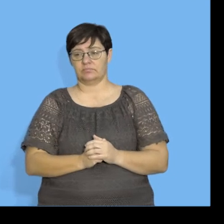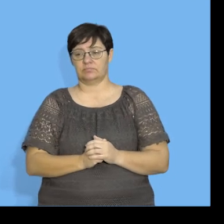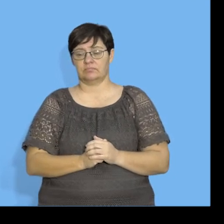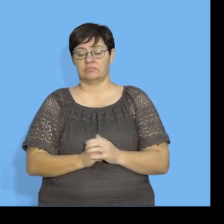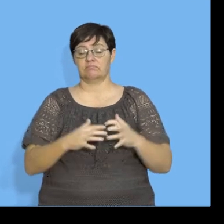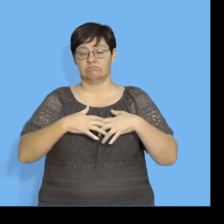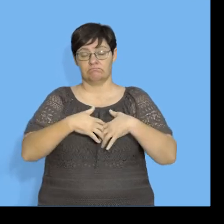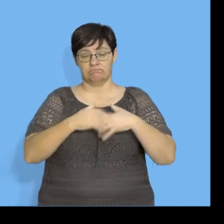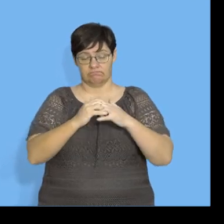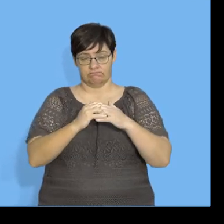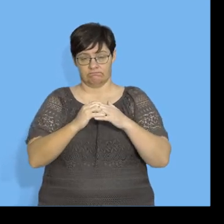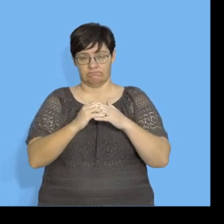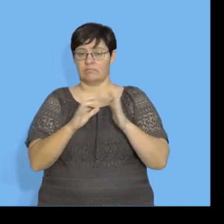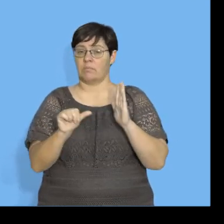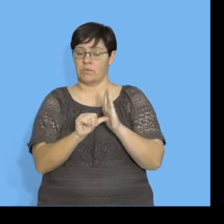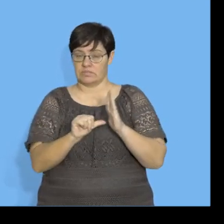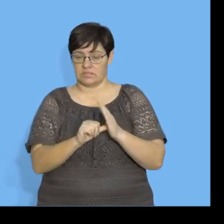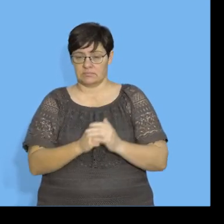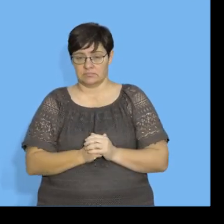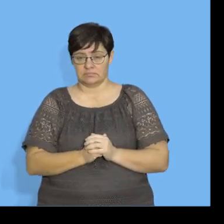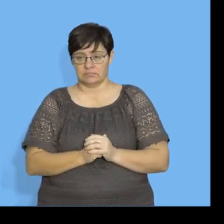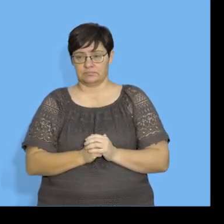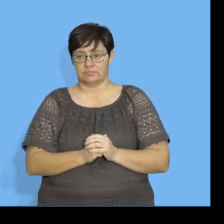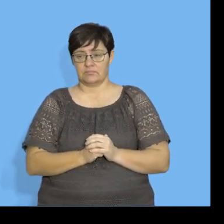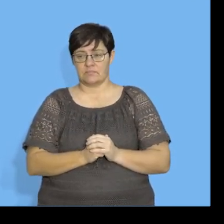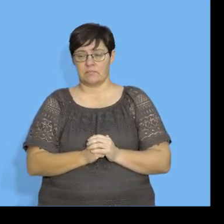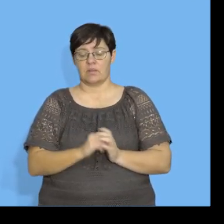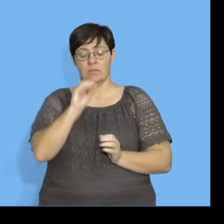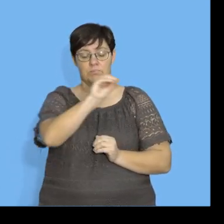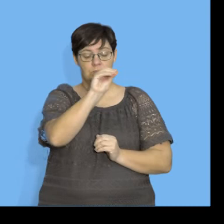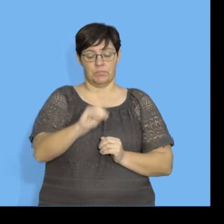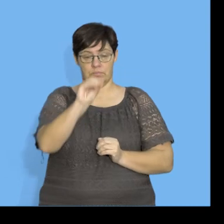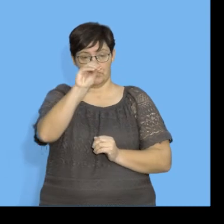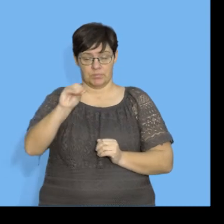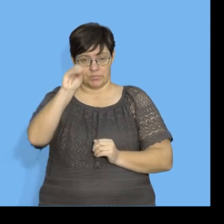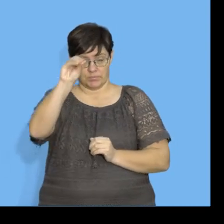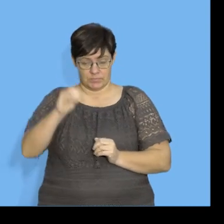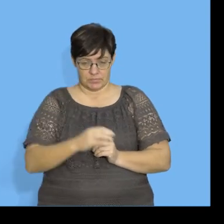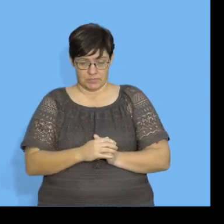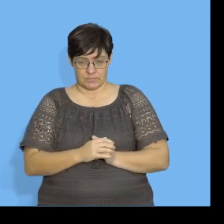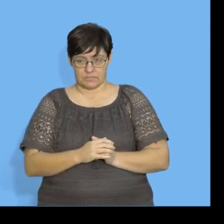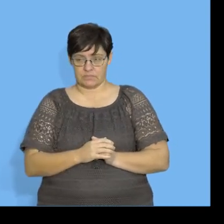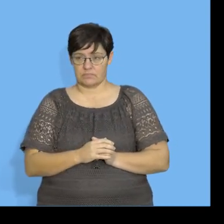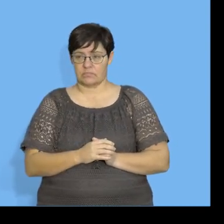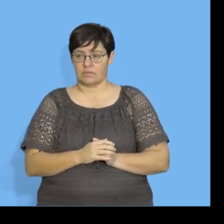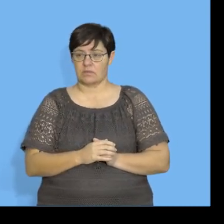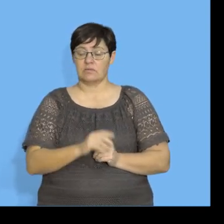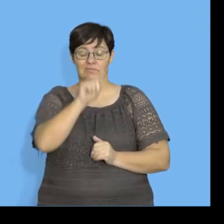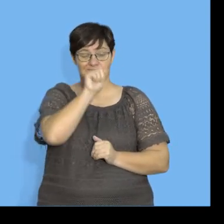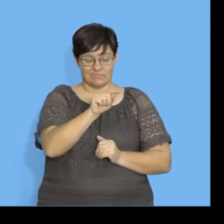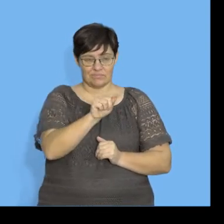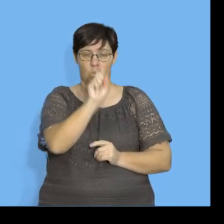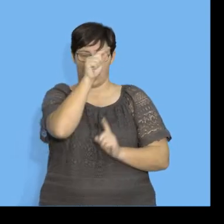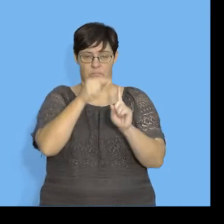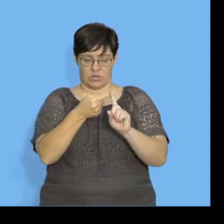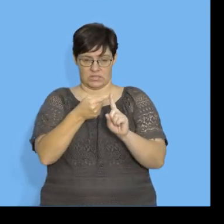Draw the axis. Very important. And plot points. Remember, points. For example, this